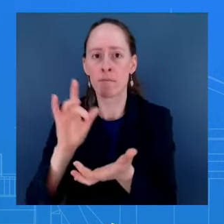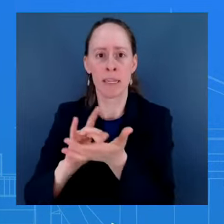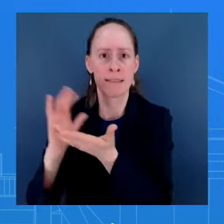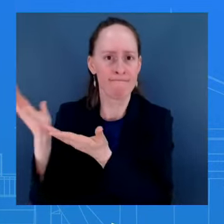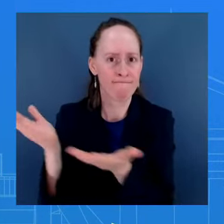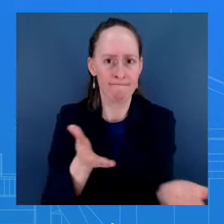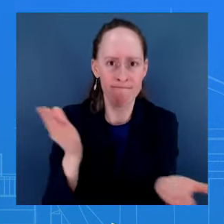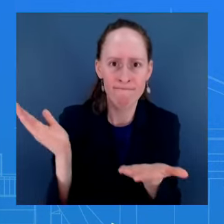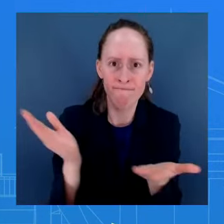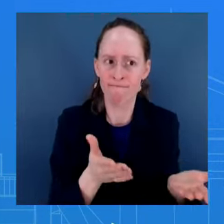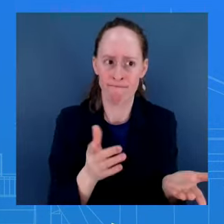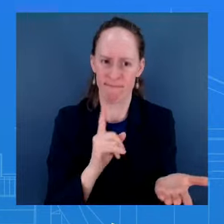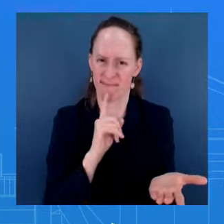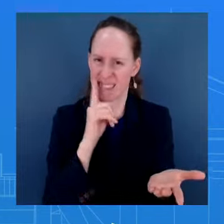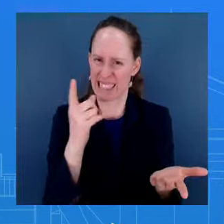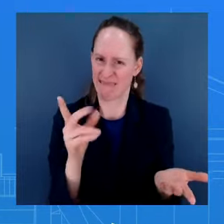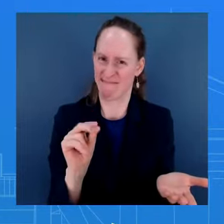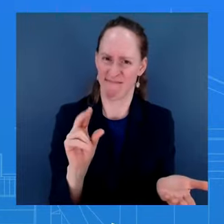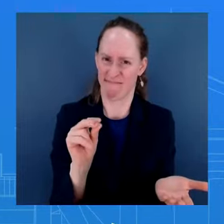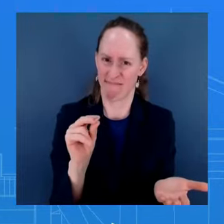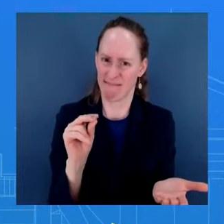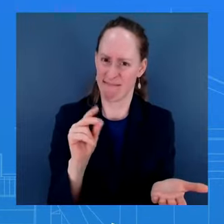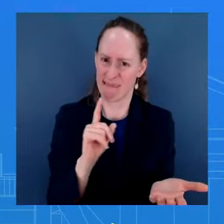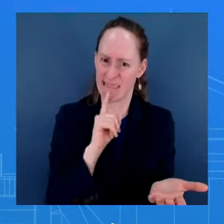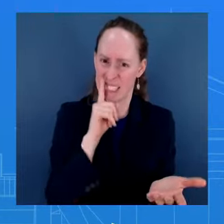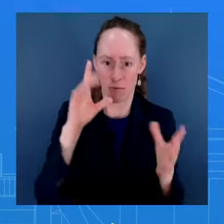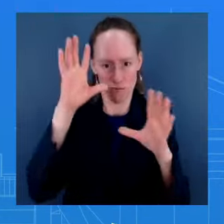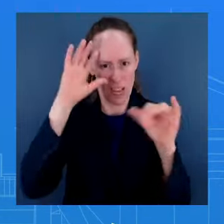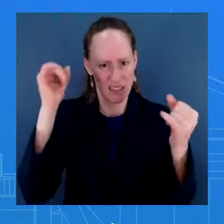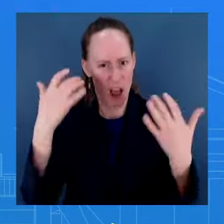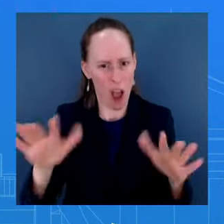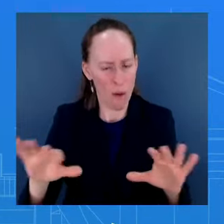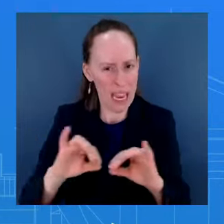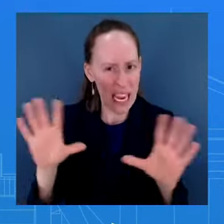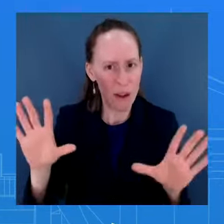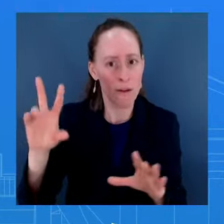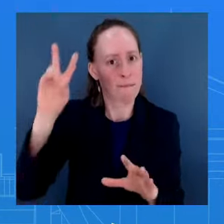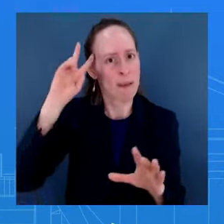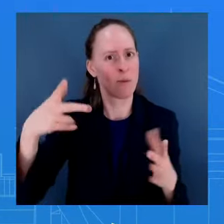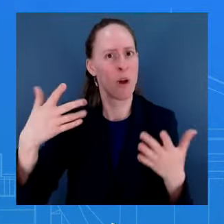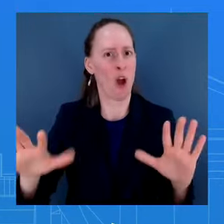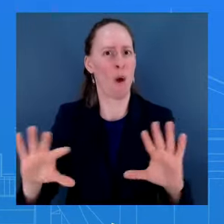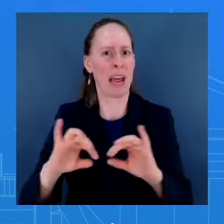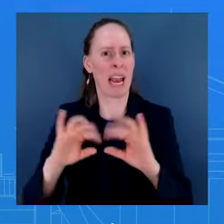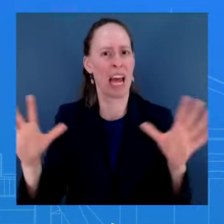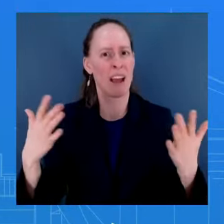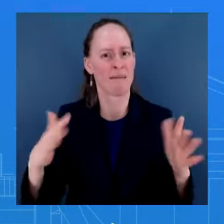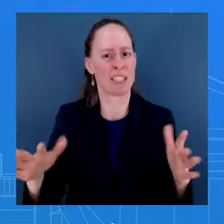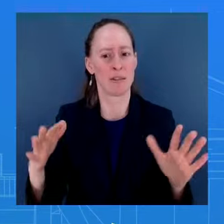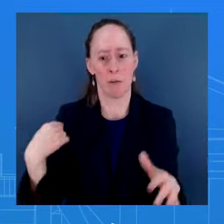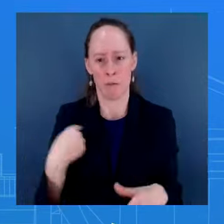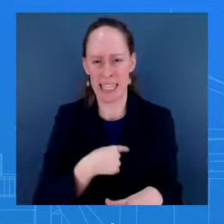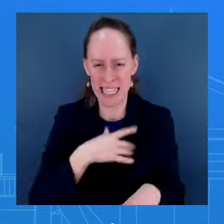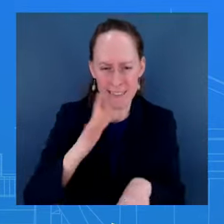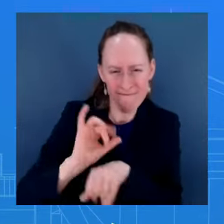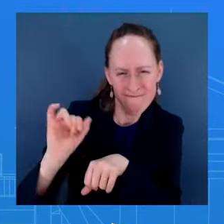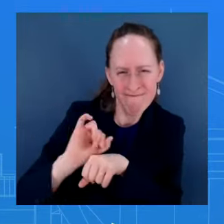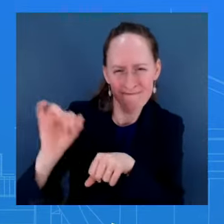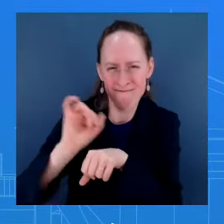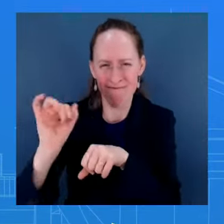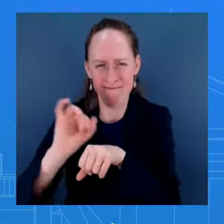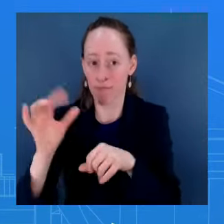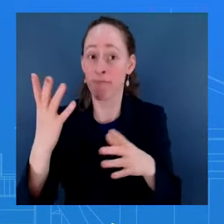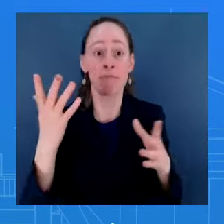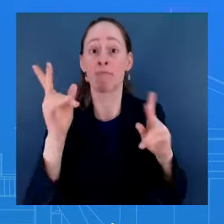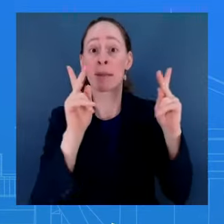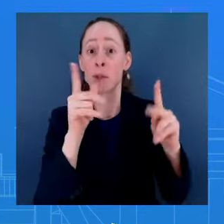You've heard that from the Vice President. And so that's why we're working so hard to get that hostage deal. As we know, that would lead to a ceasefire